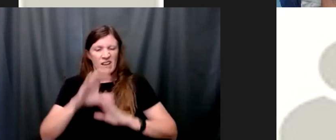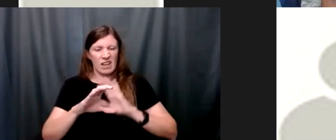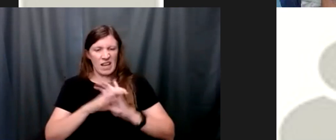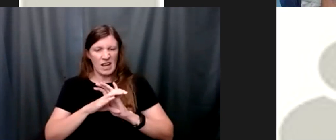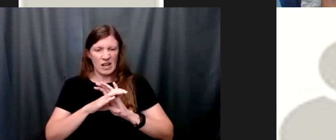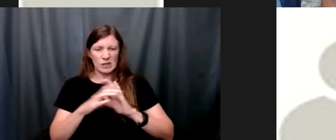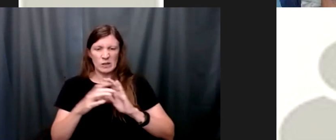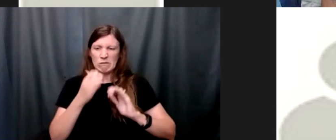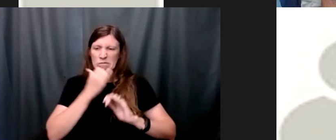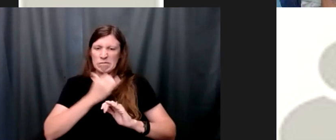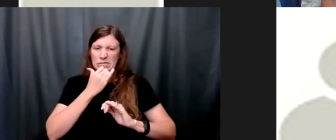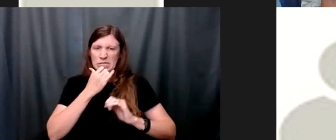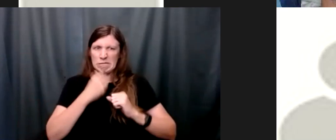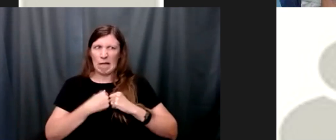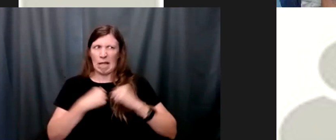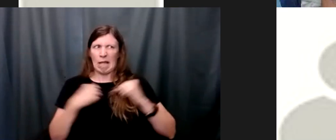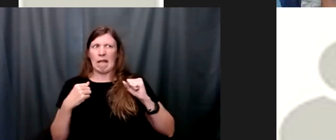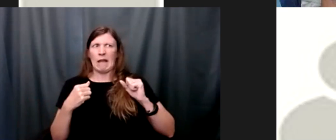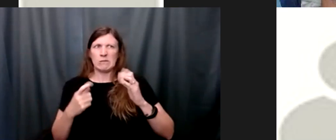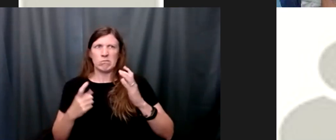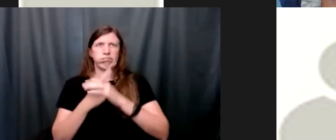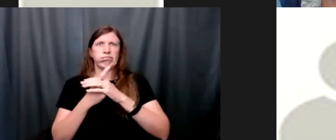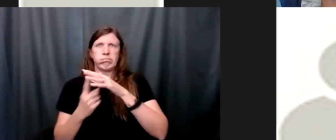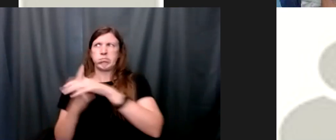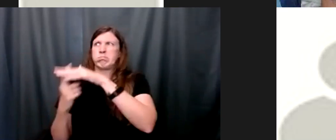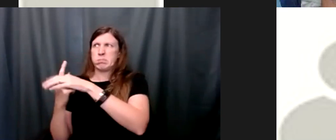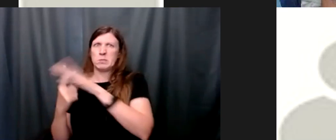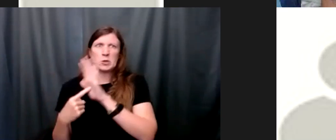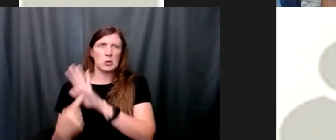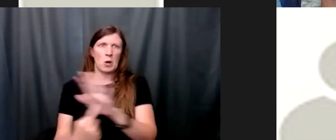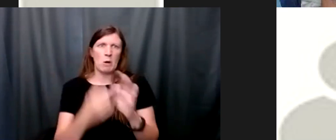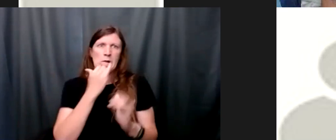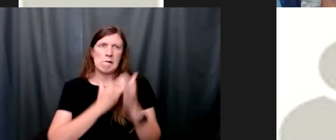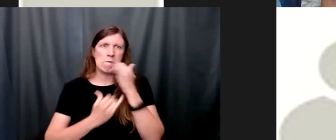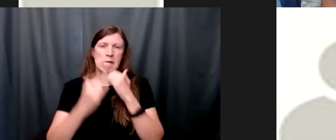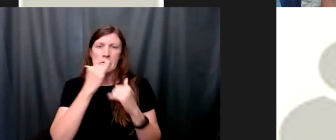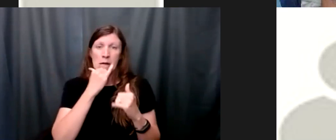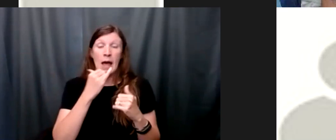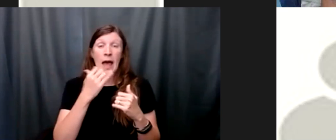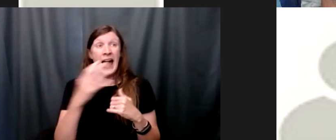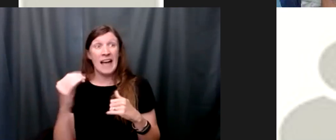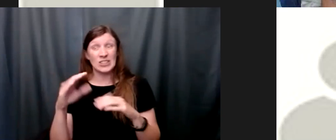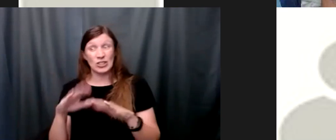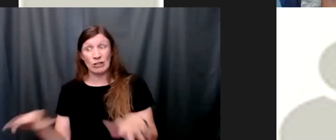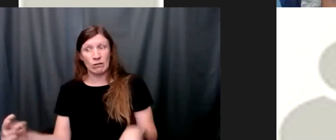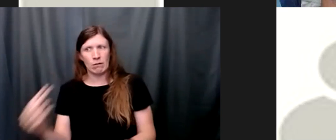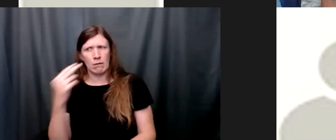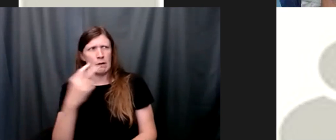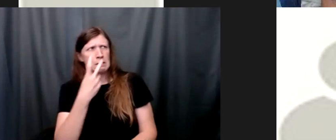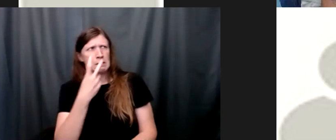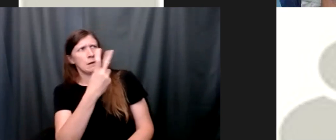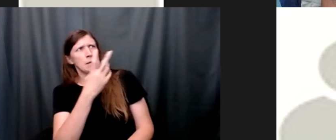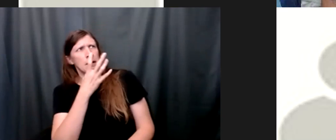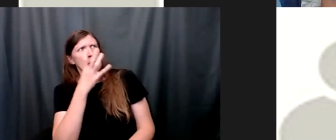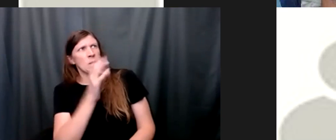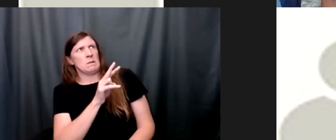and not just for us if you have children you might even see how they're being affected by these days i've had some parents tell me